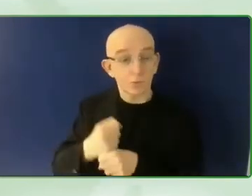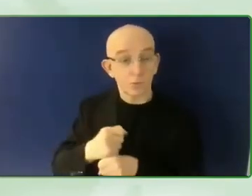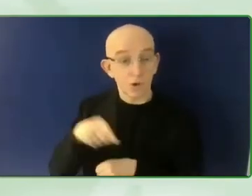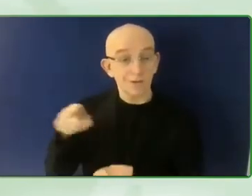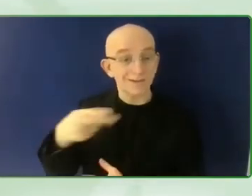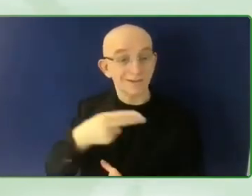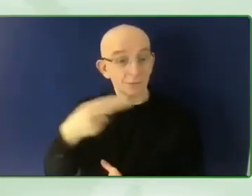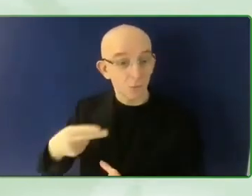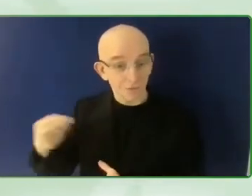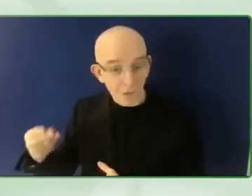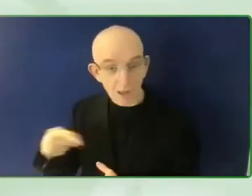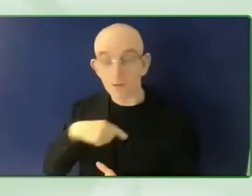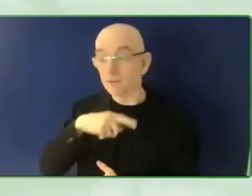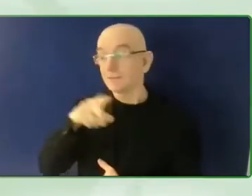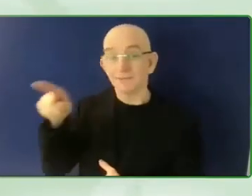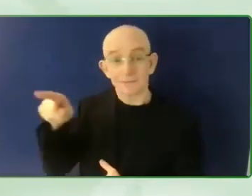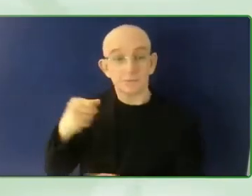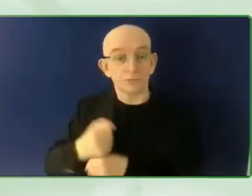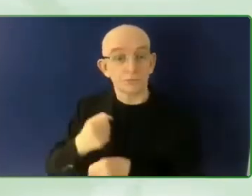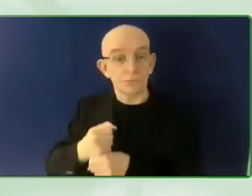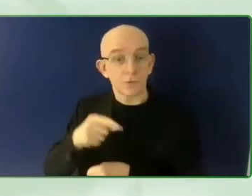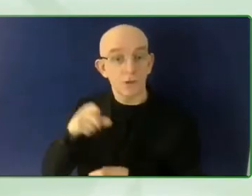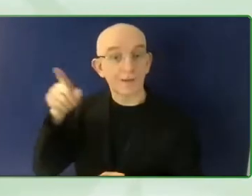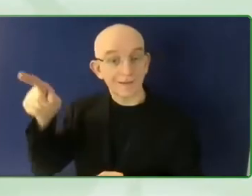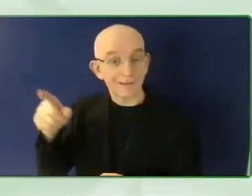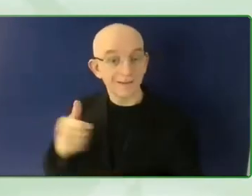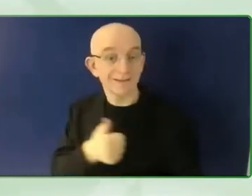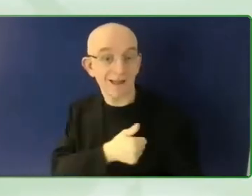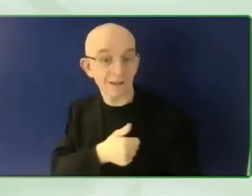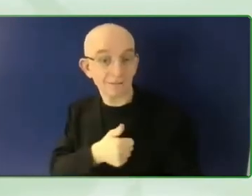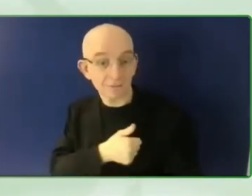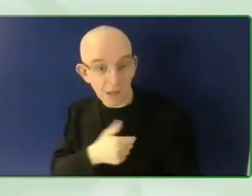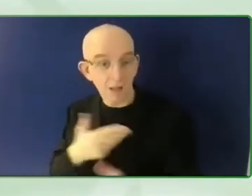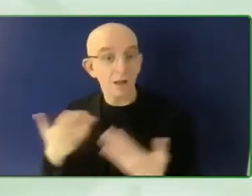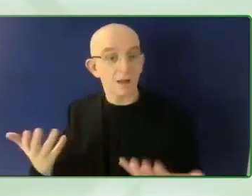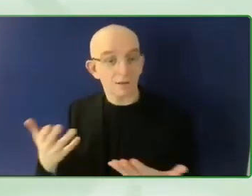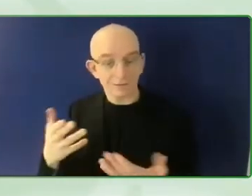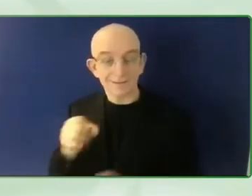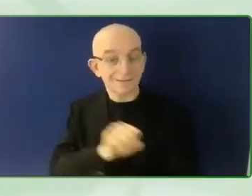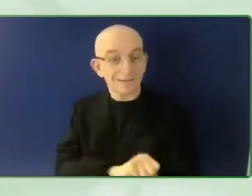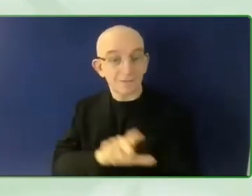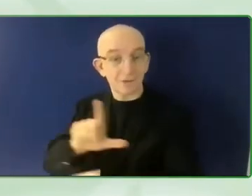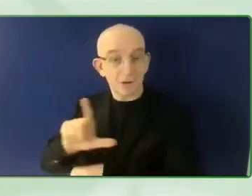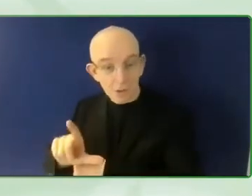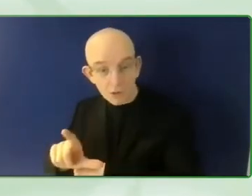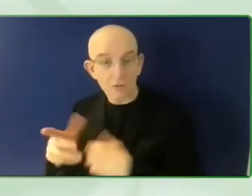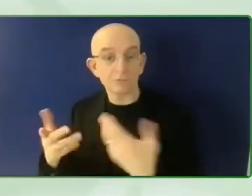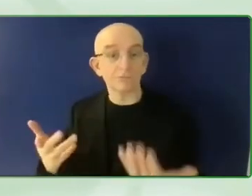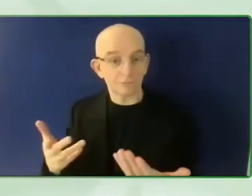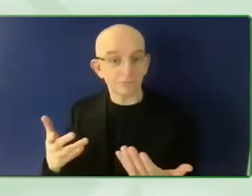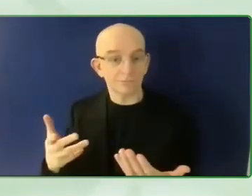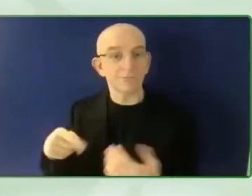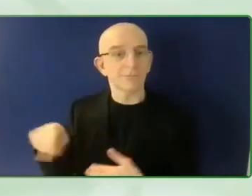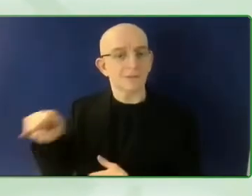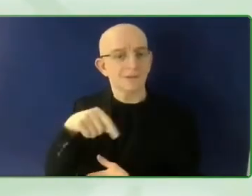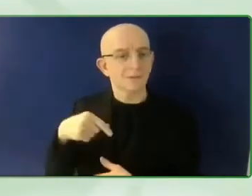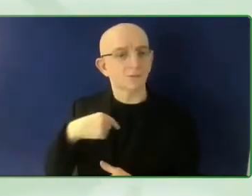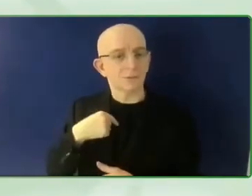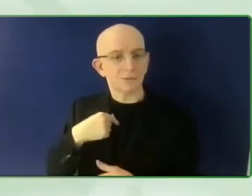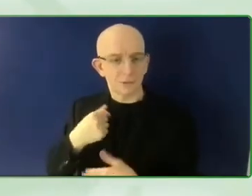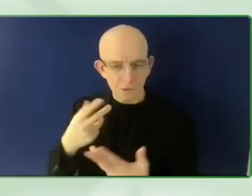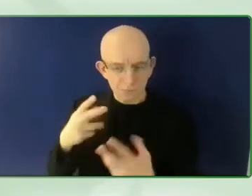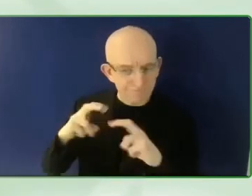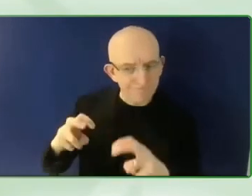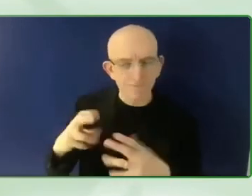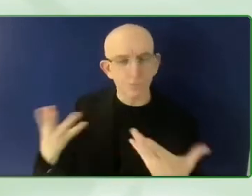the impact of climate change on the accessibility of these cities and the impact it's having on the lives of persons